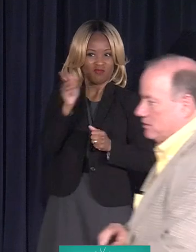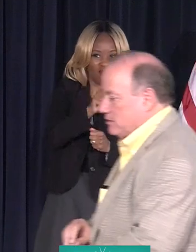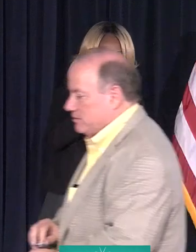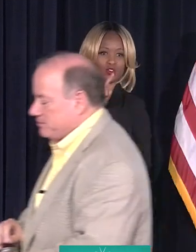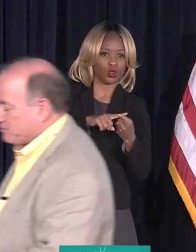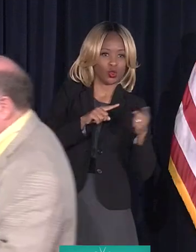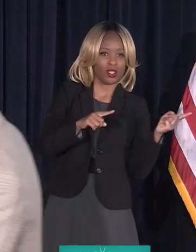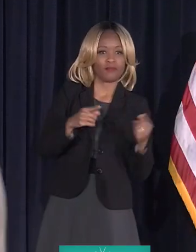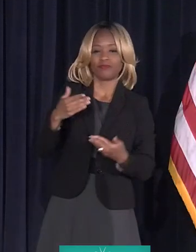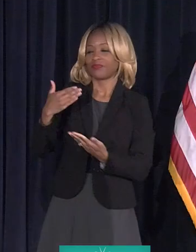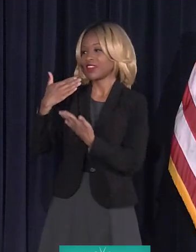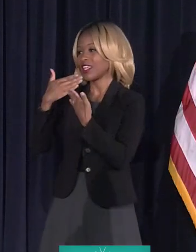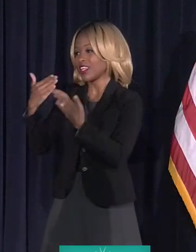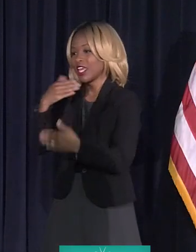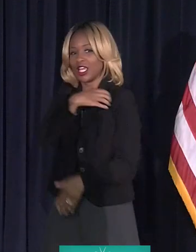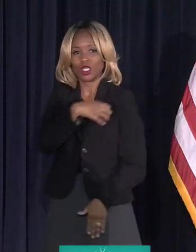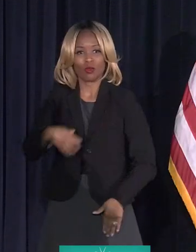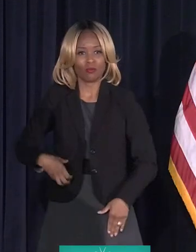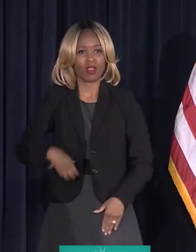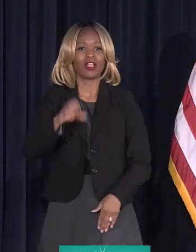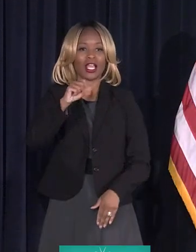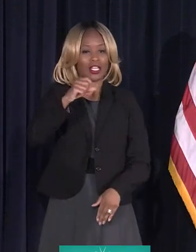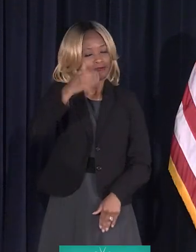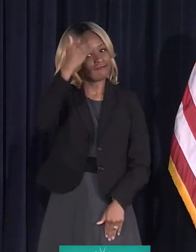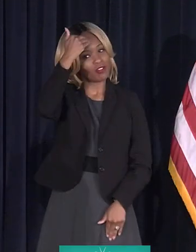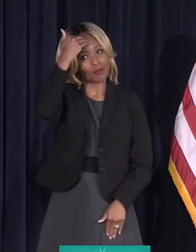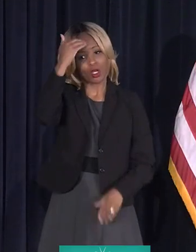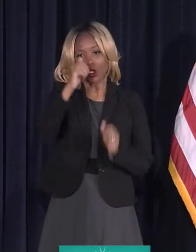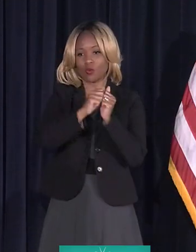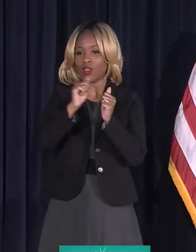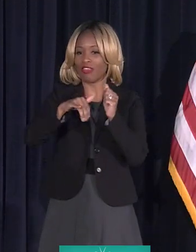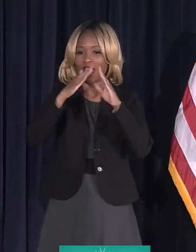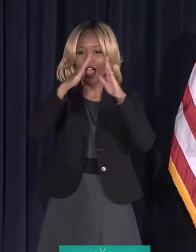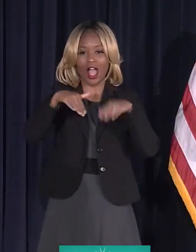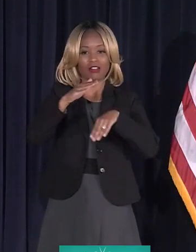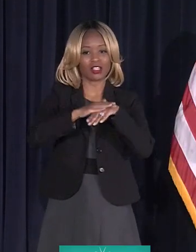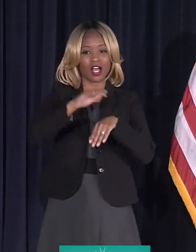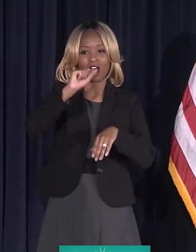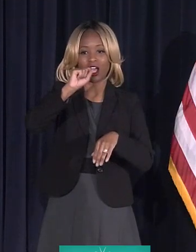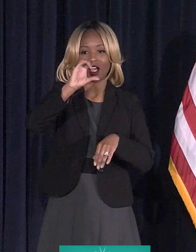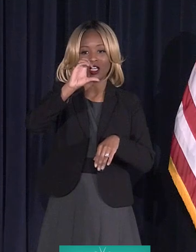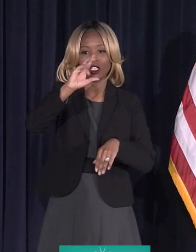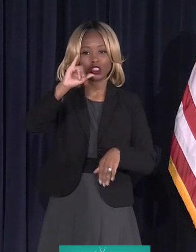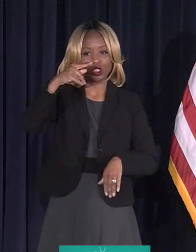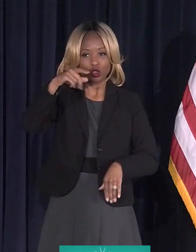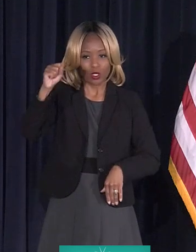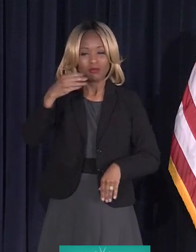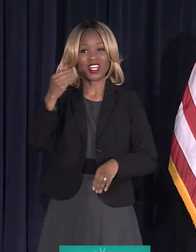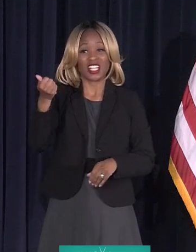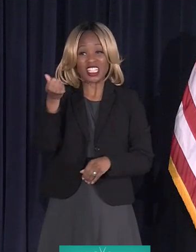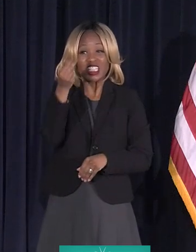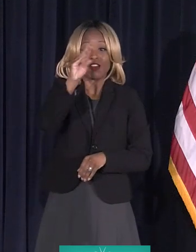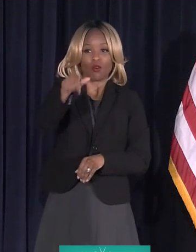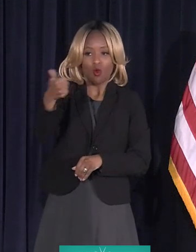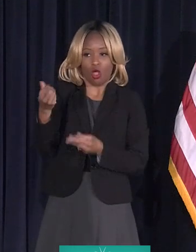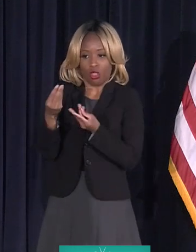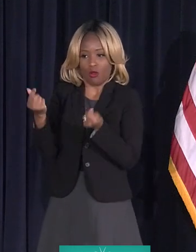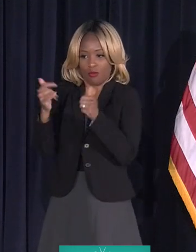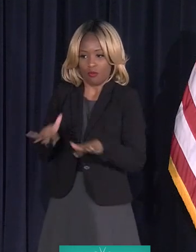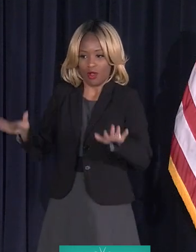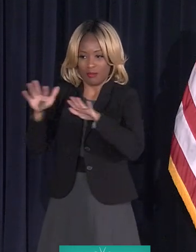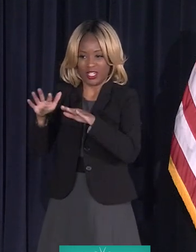Thank you, Mayor. Yes, we are very familiar with the house on Scripps and several other properties in that area.